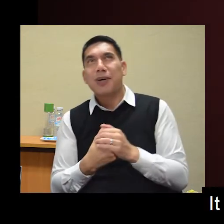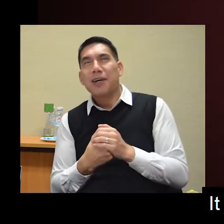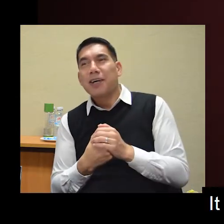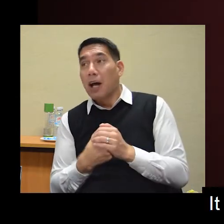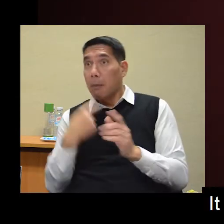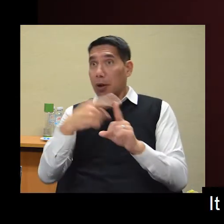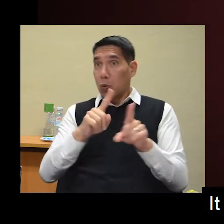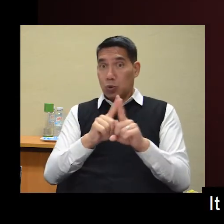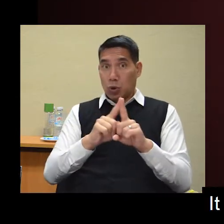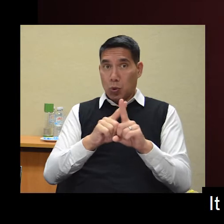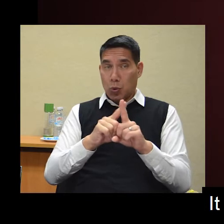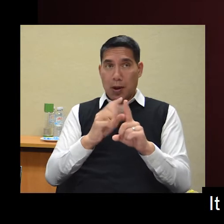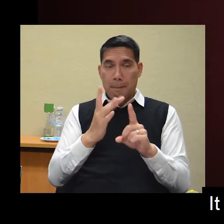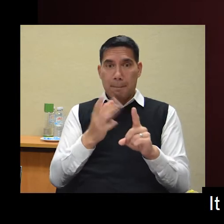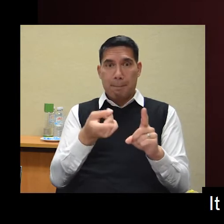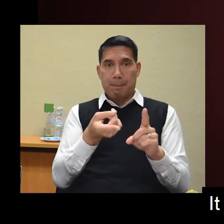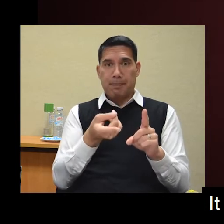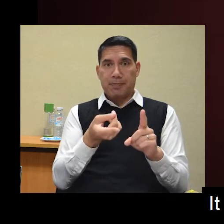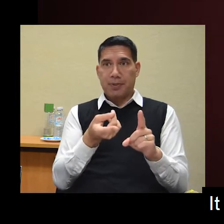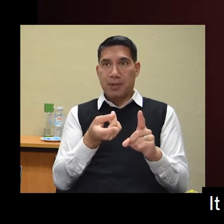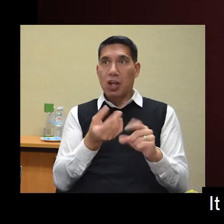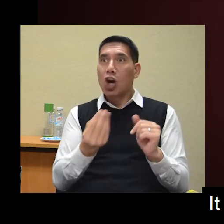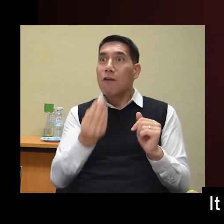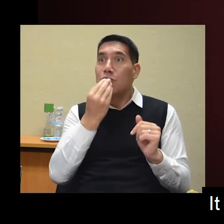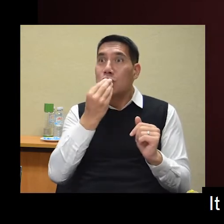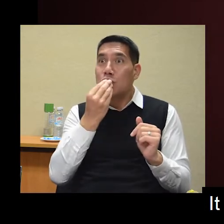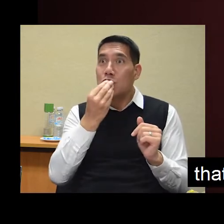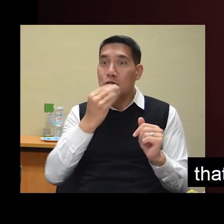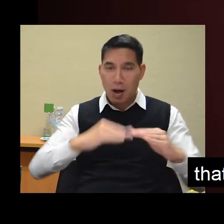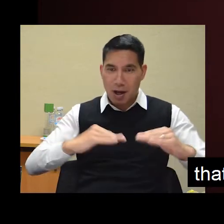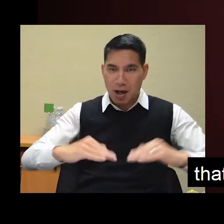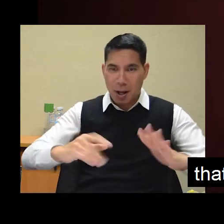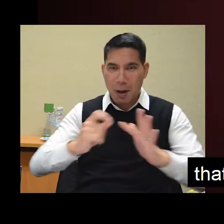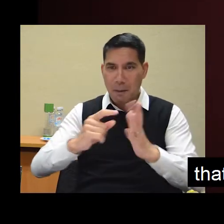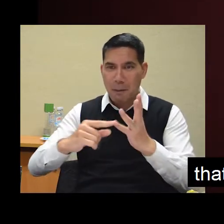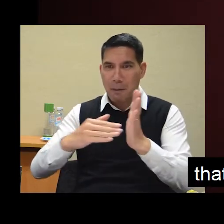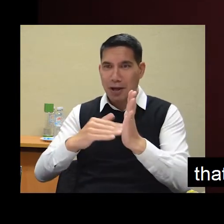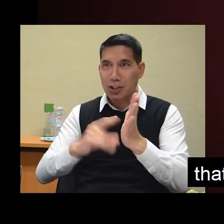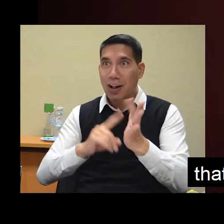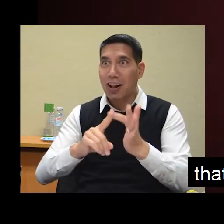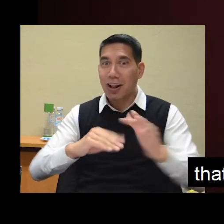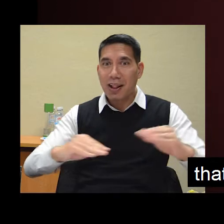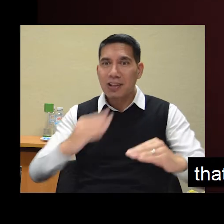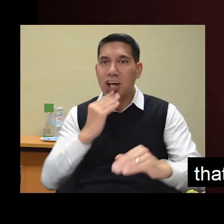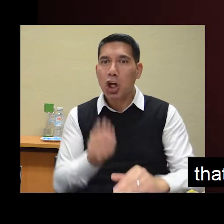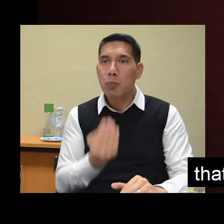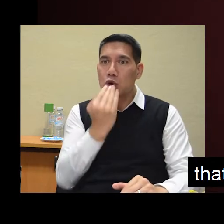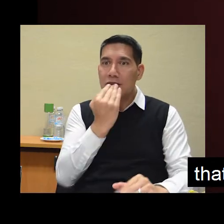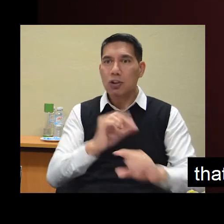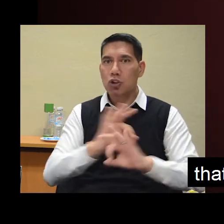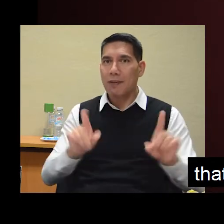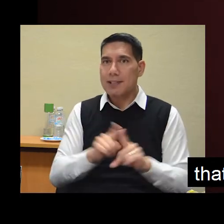It also highlights in a food matching puzzle that communion is not the same